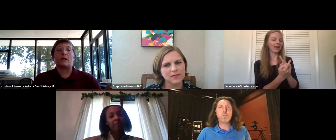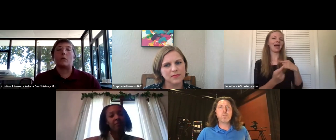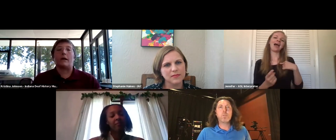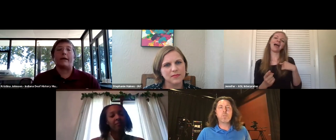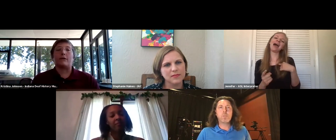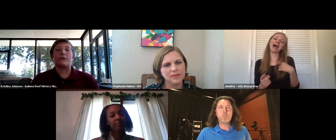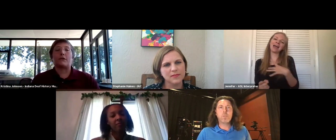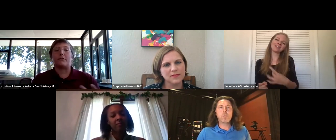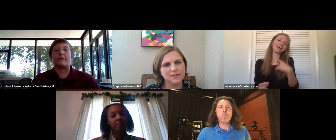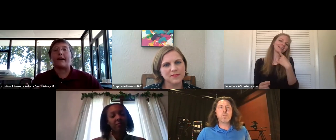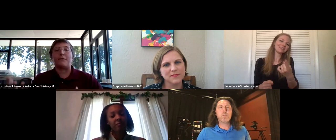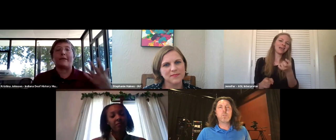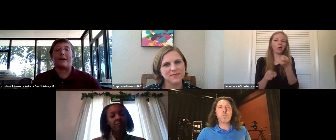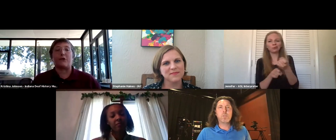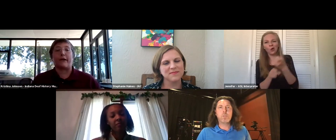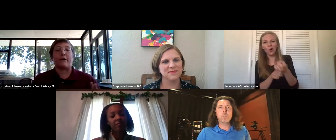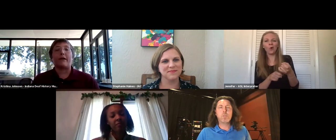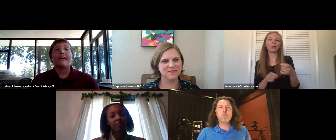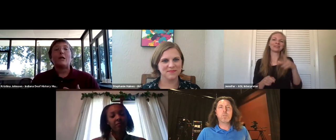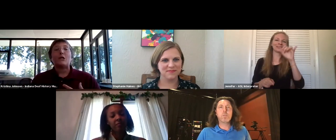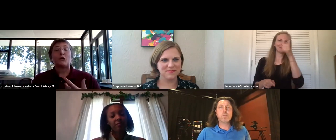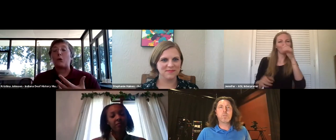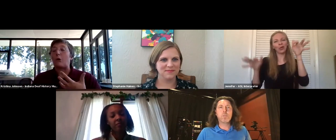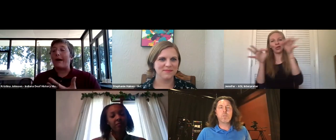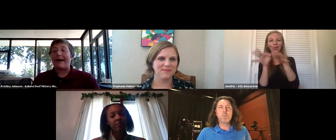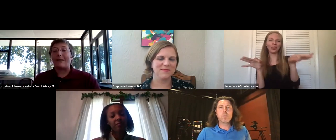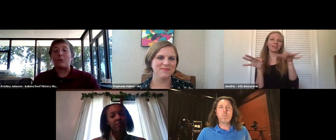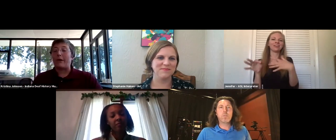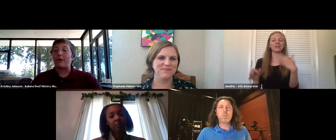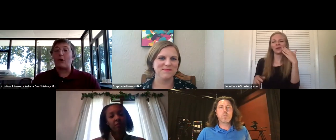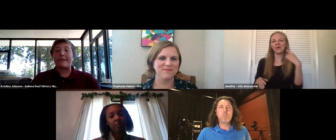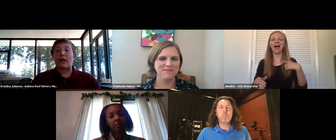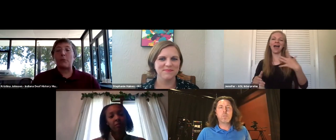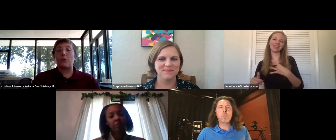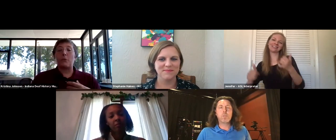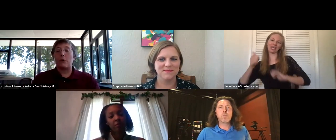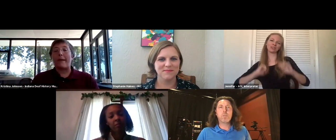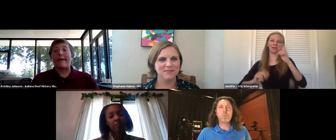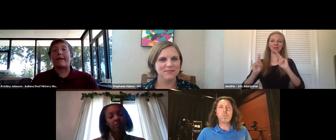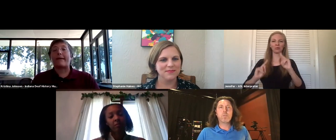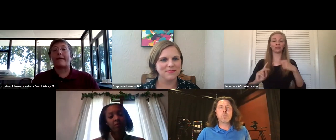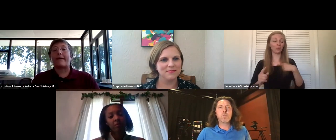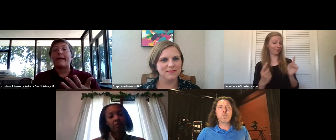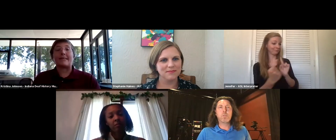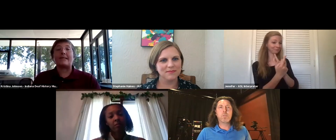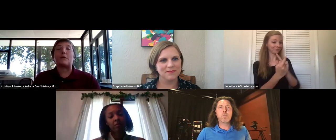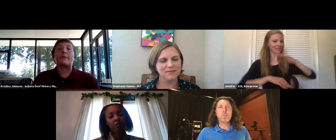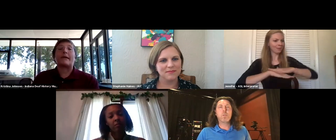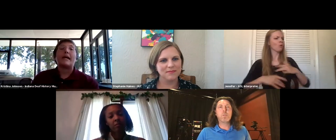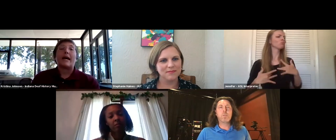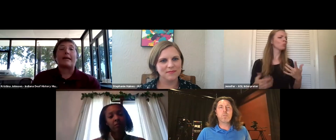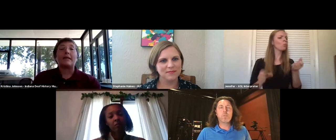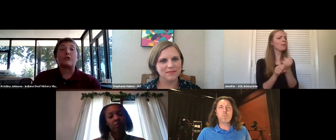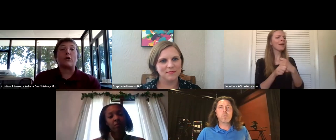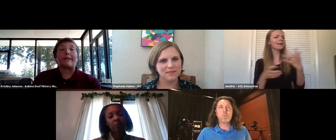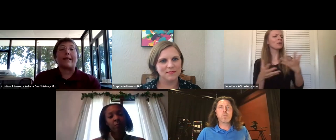make, you know, silly one-liners and just kind of be the entertainer. So I, you know, I woke the table and what are we making? And I